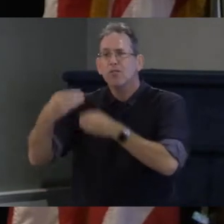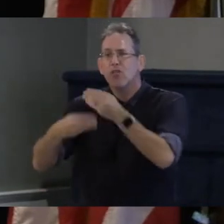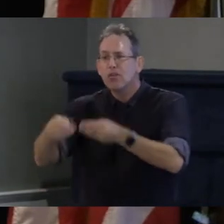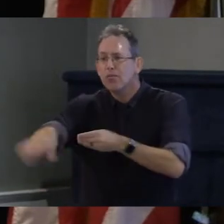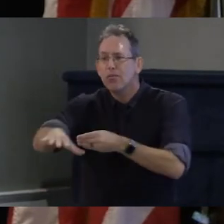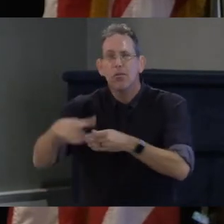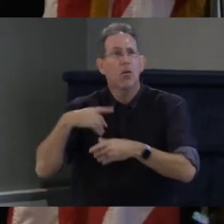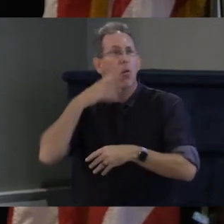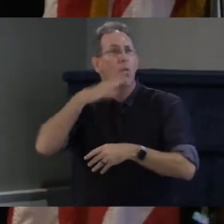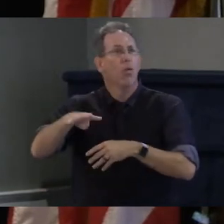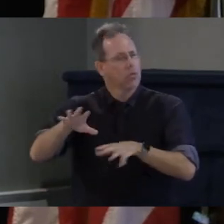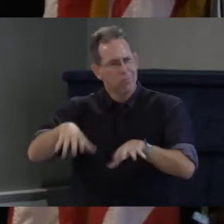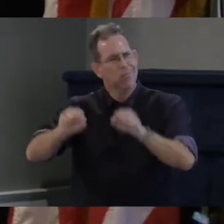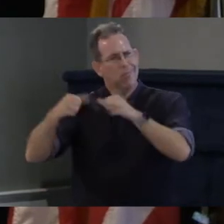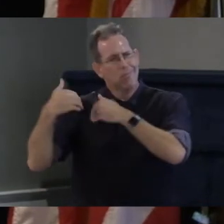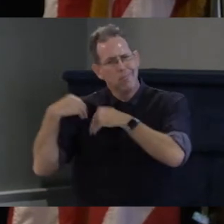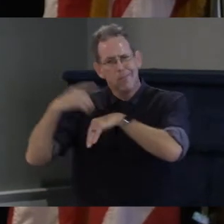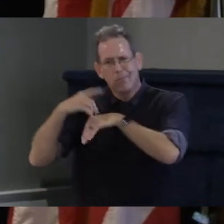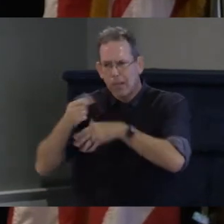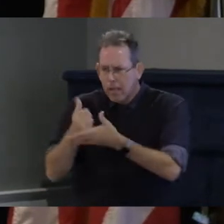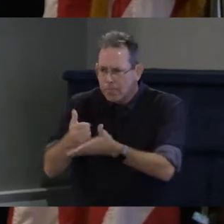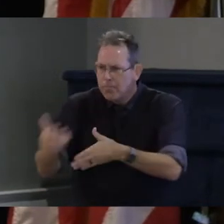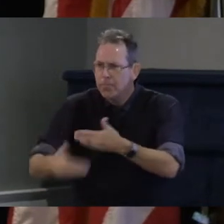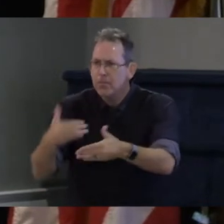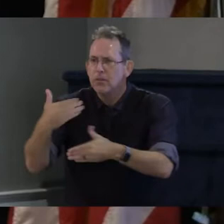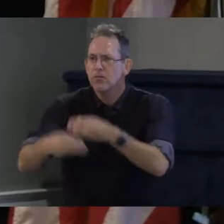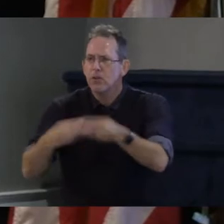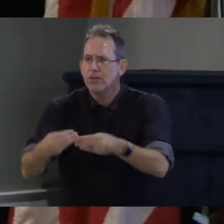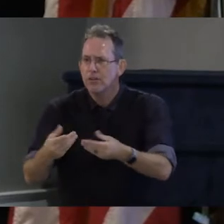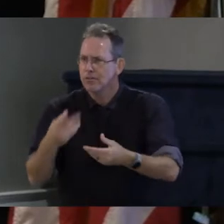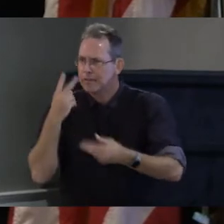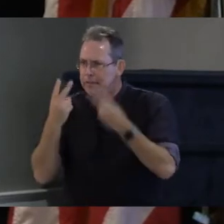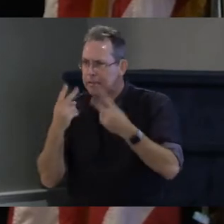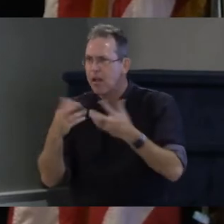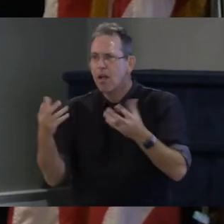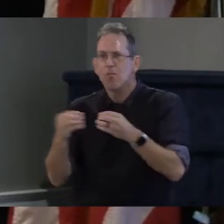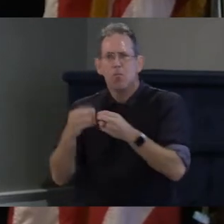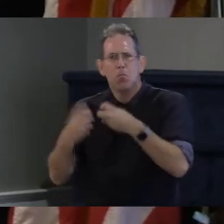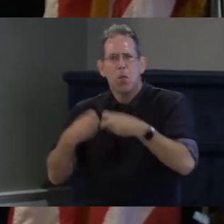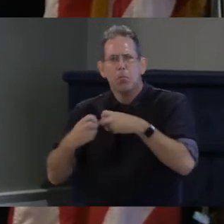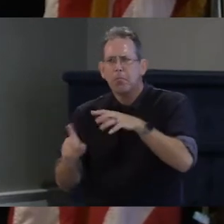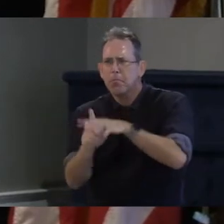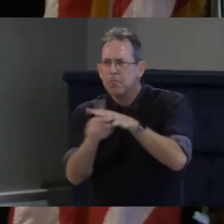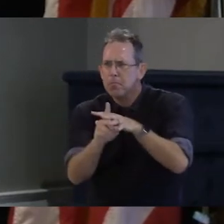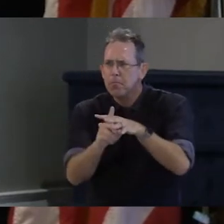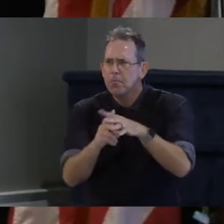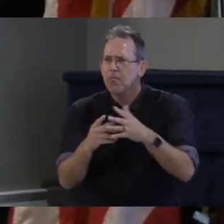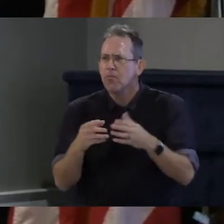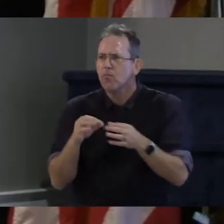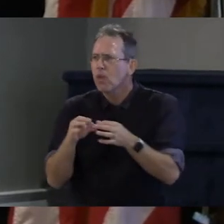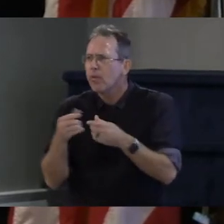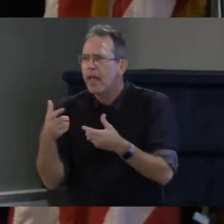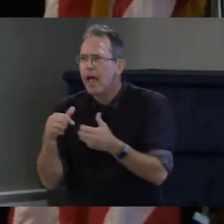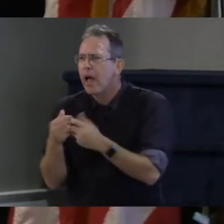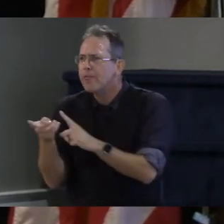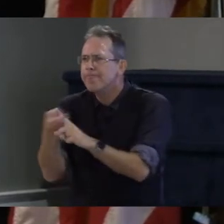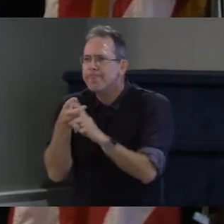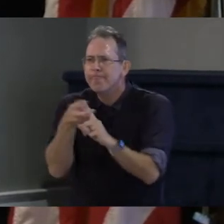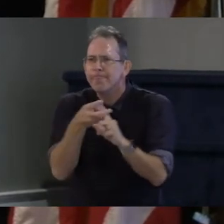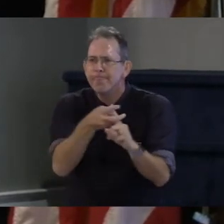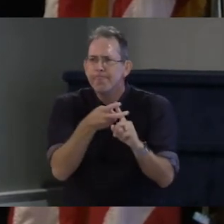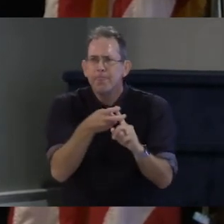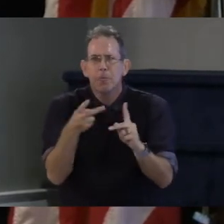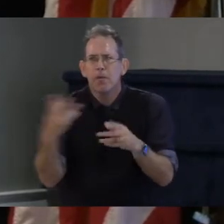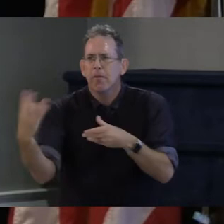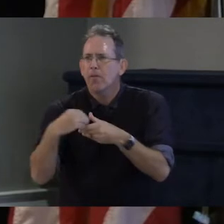seeing as an example a big problem with getting folks who are willing and interested in being part of the medical community